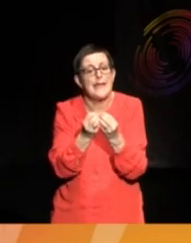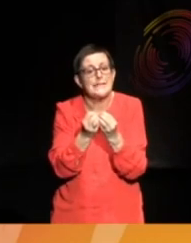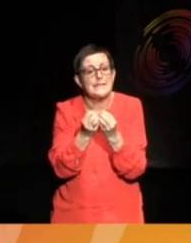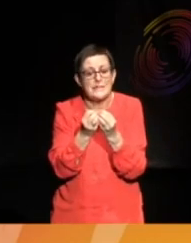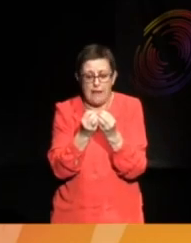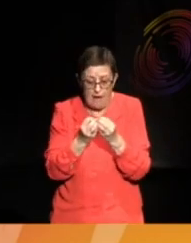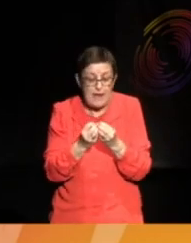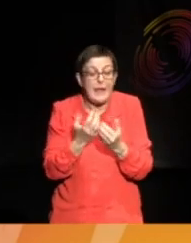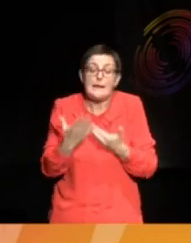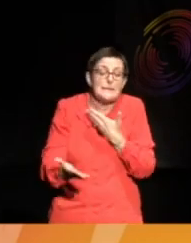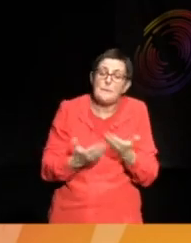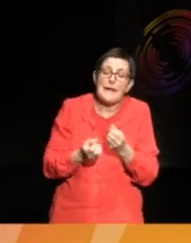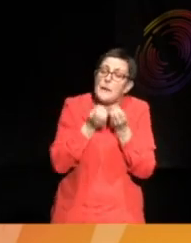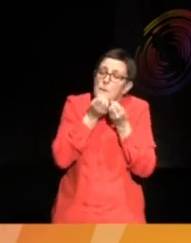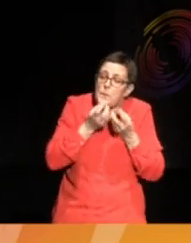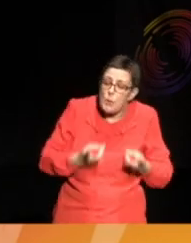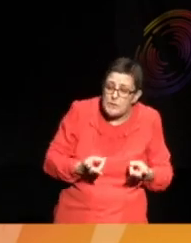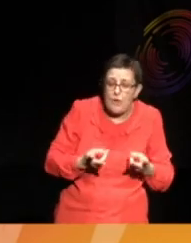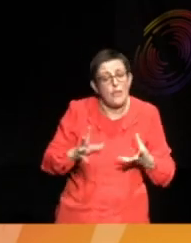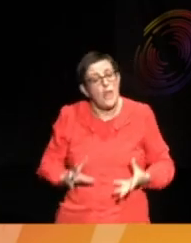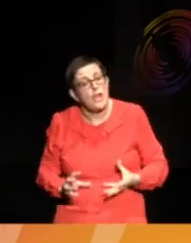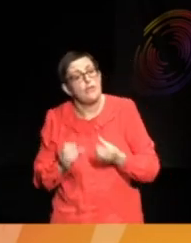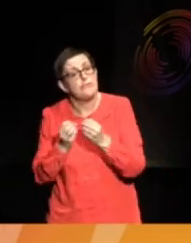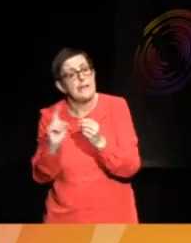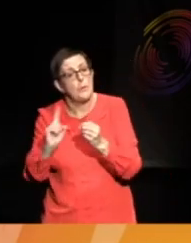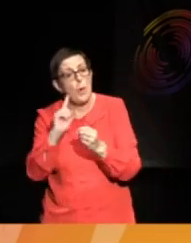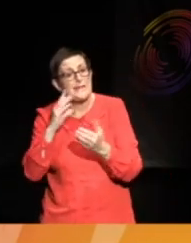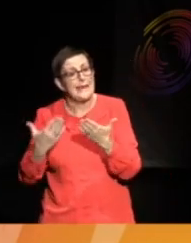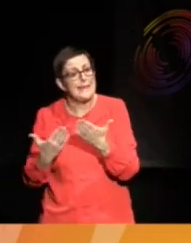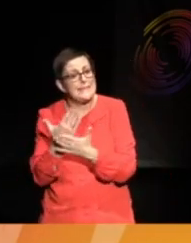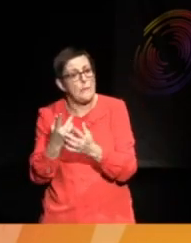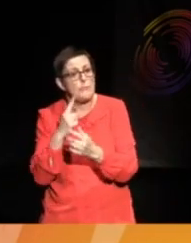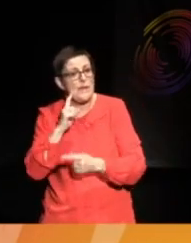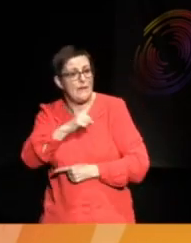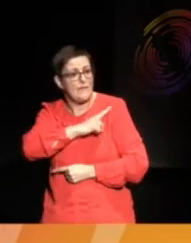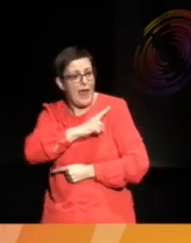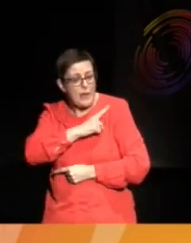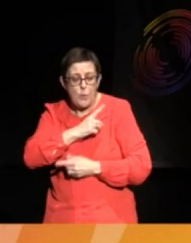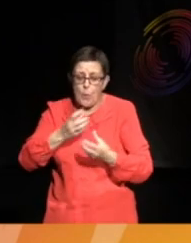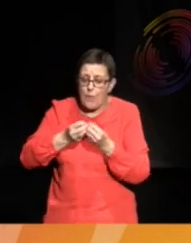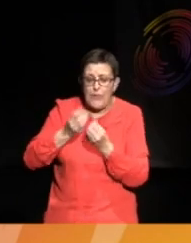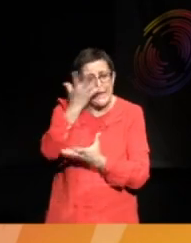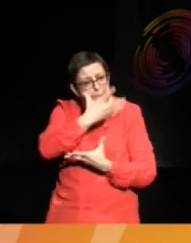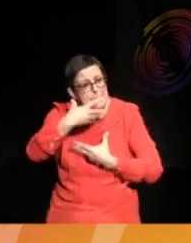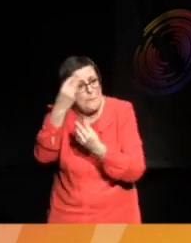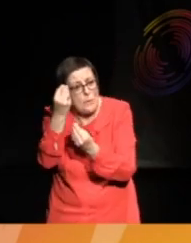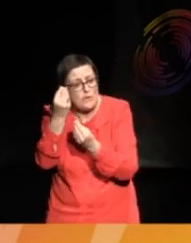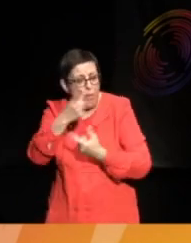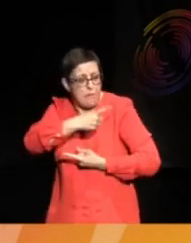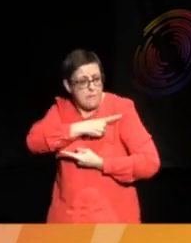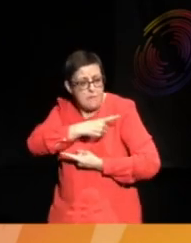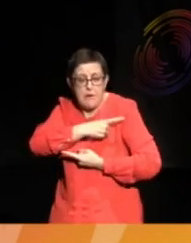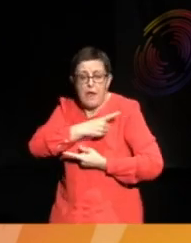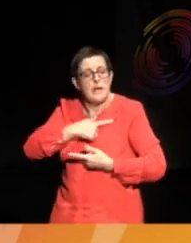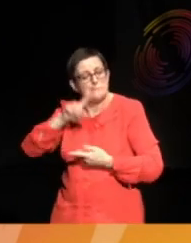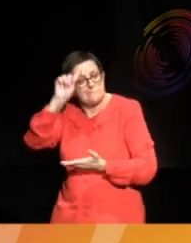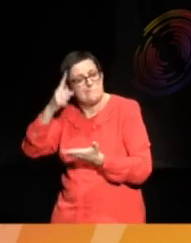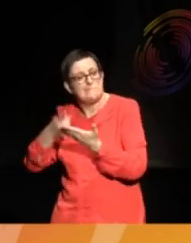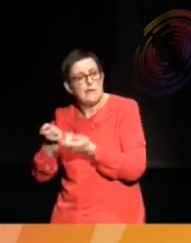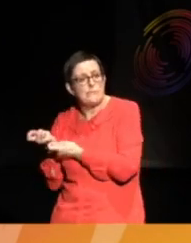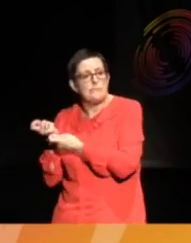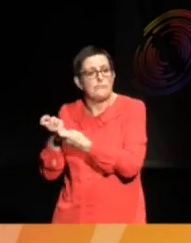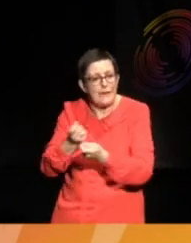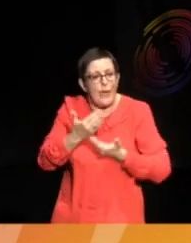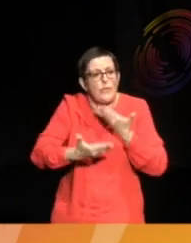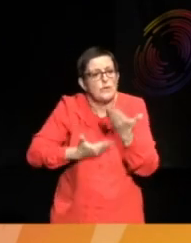they look, but they're created for contemporary use, maybe ritual, spiritual, or any other uses. So, we wanted to bring back the story that